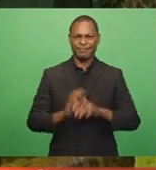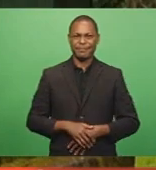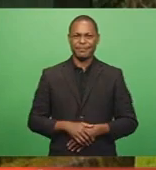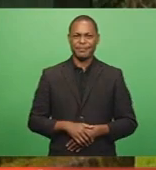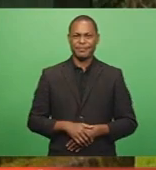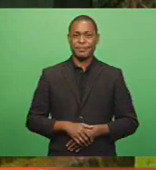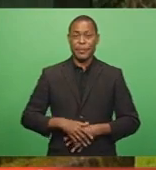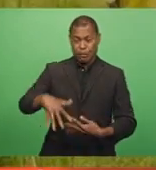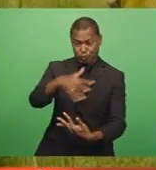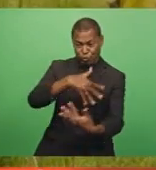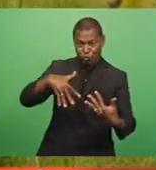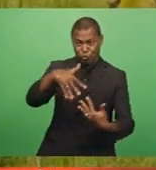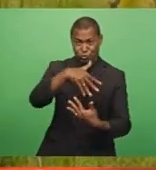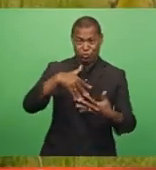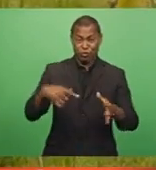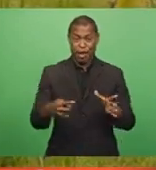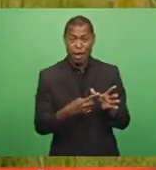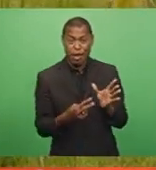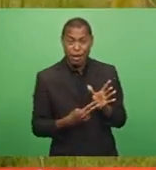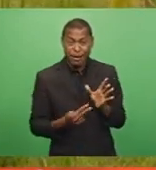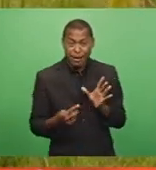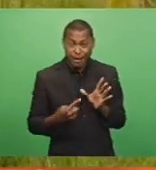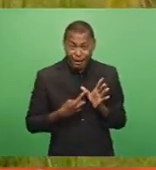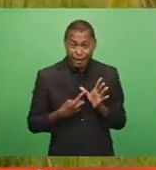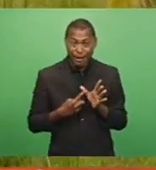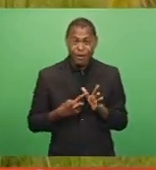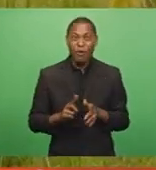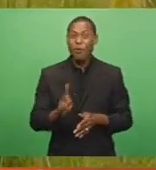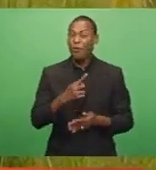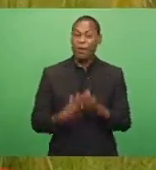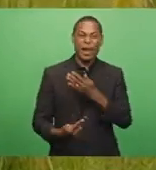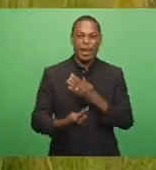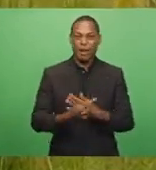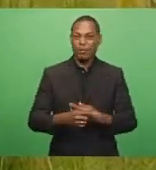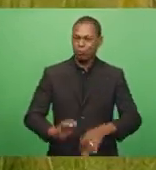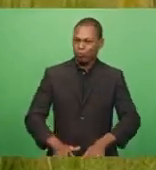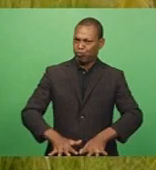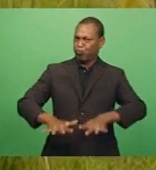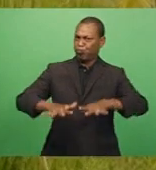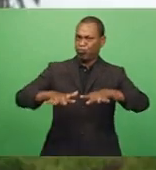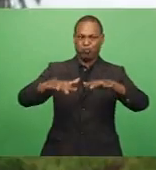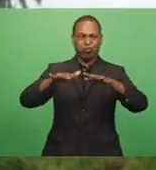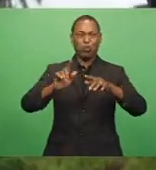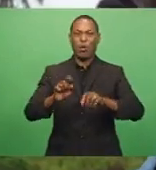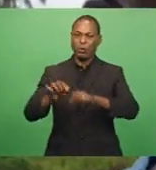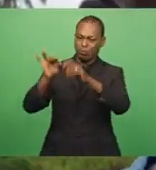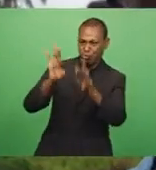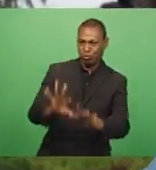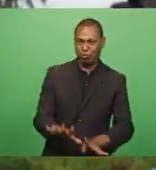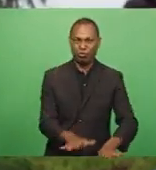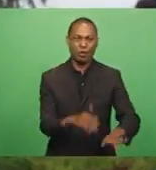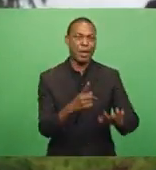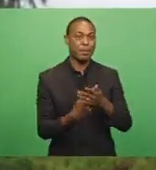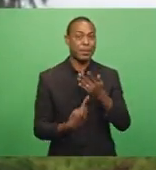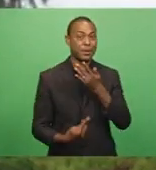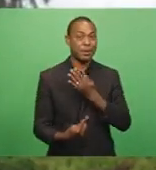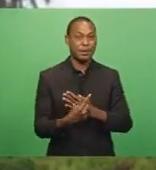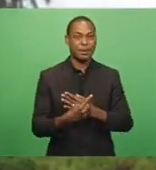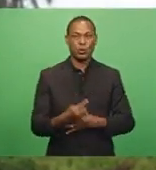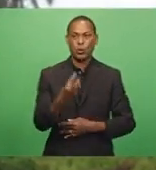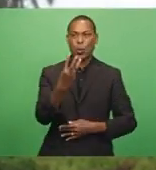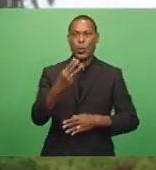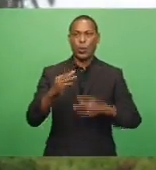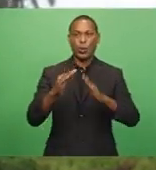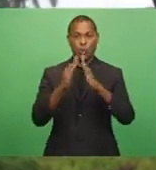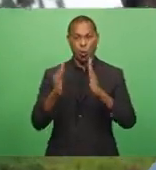cyclone Ana, Wuni Niundrobu village experienced severe flooding that caused soil erosion. There were three homes that